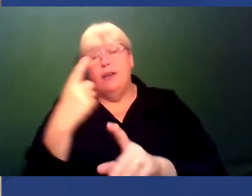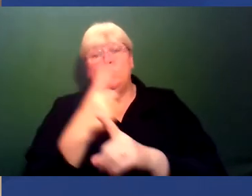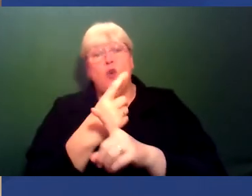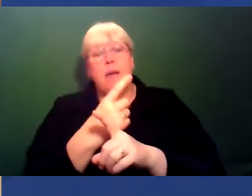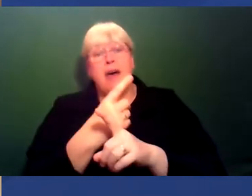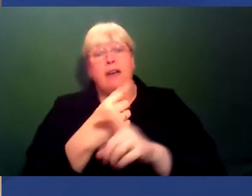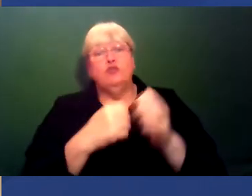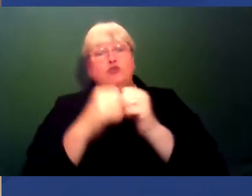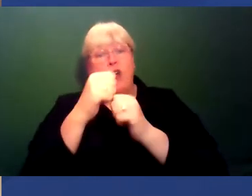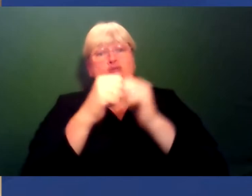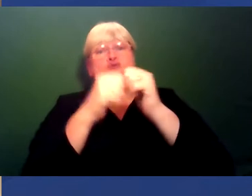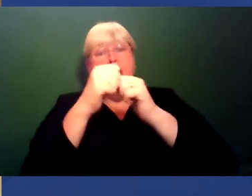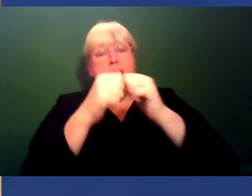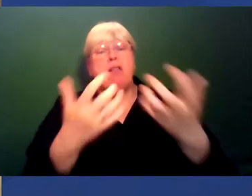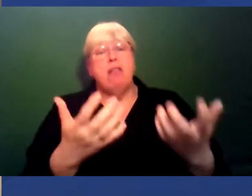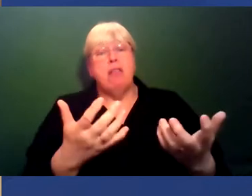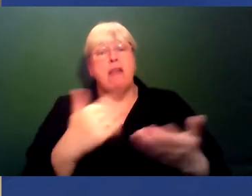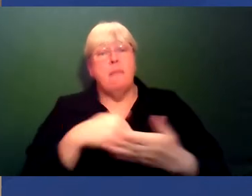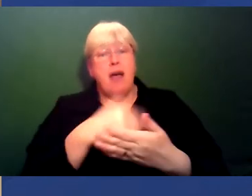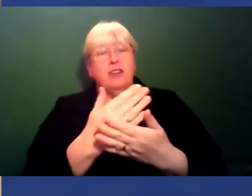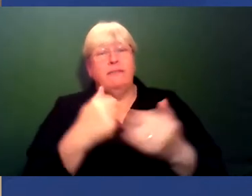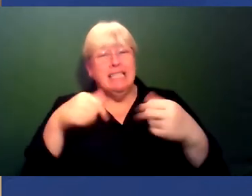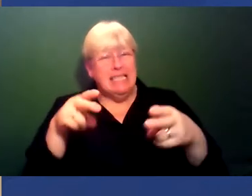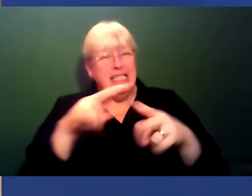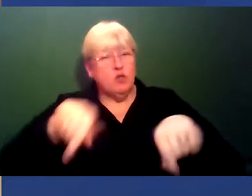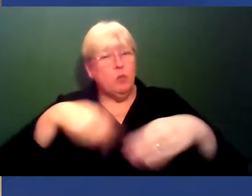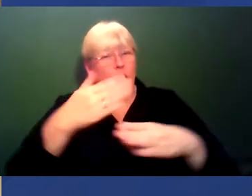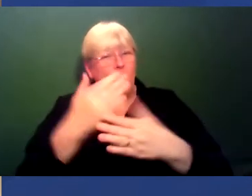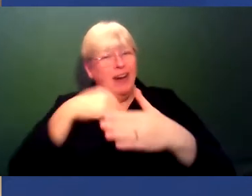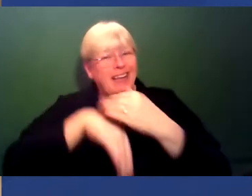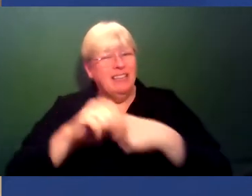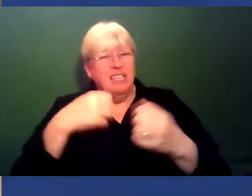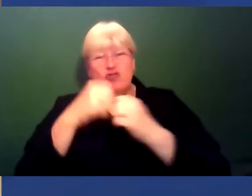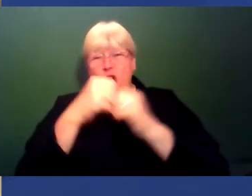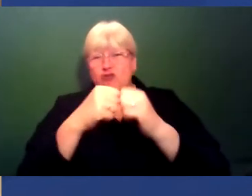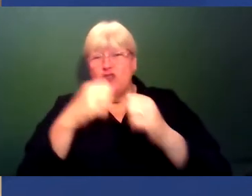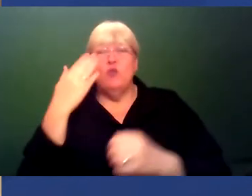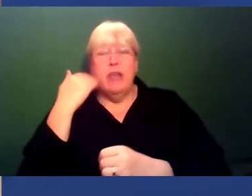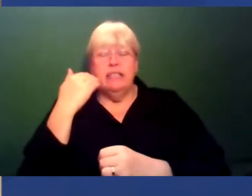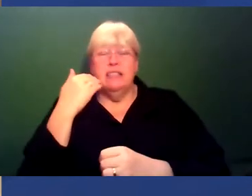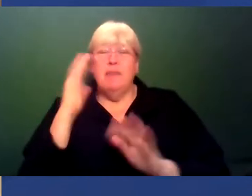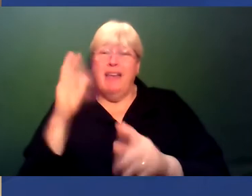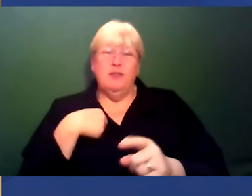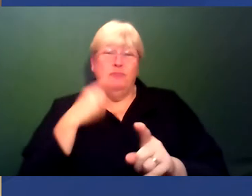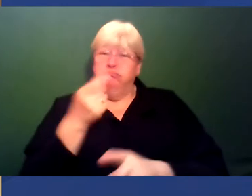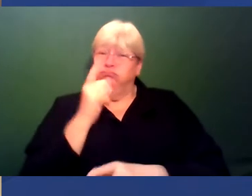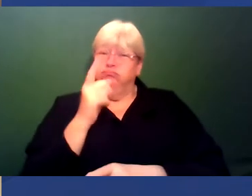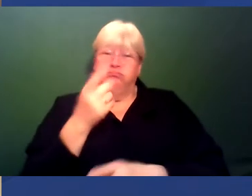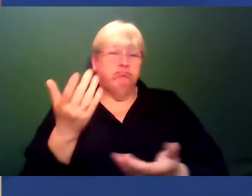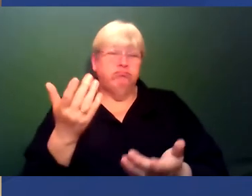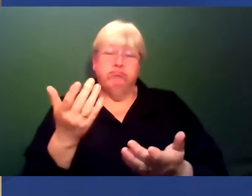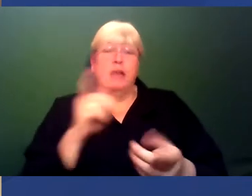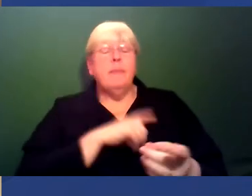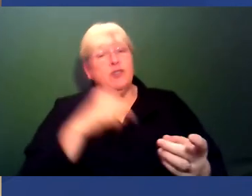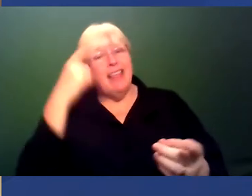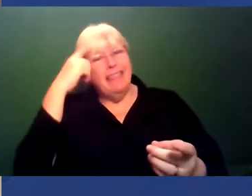structural bits of the systems we work in, the structural racism, we need to go for that because I think the, I think